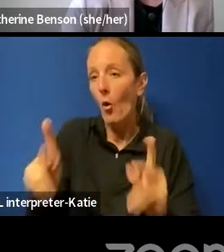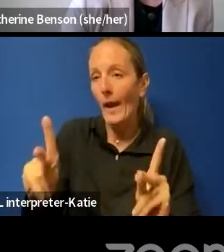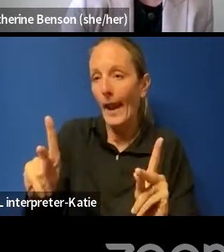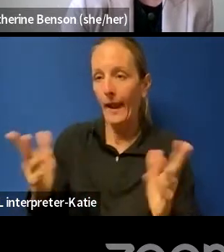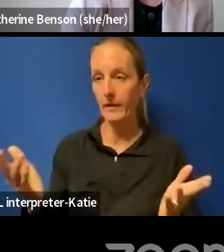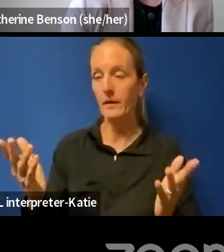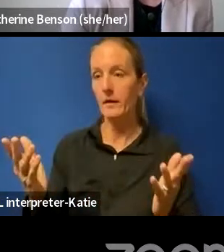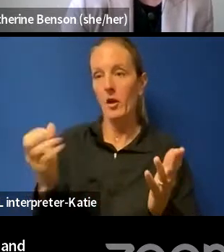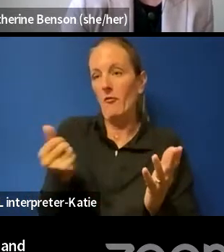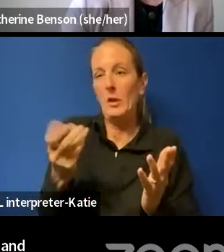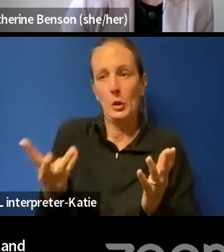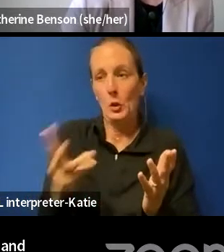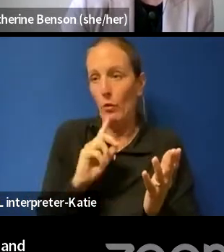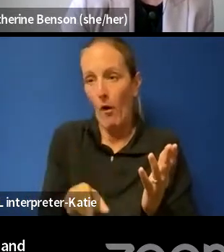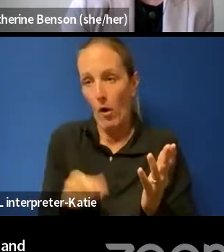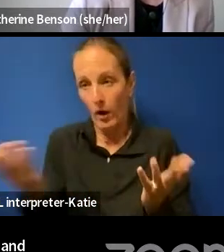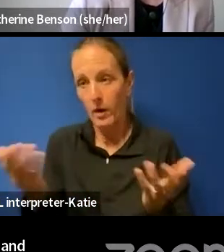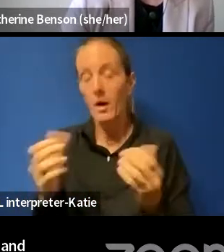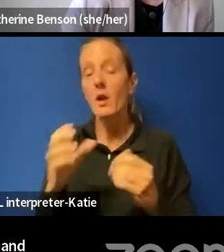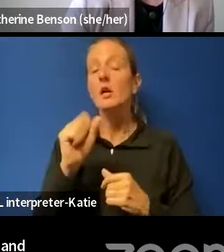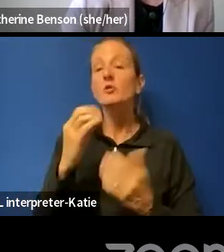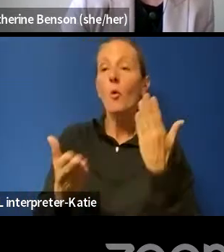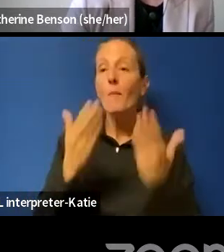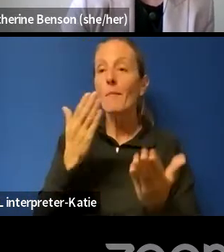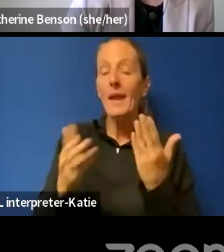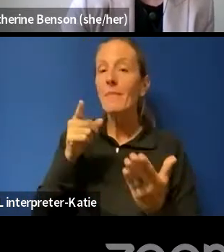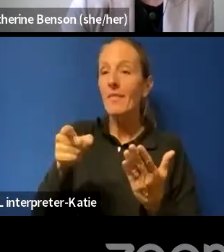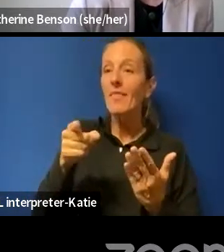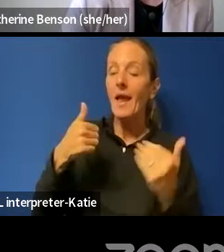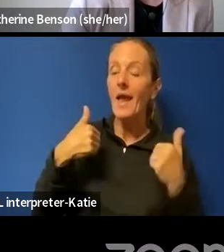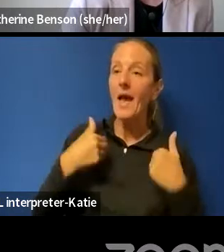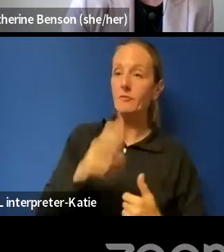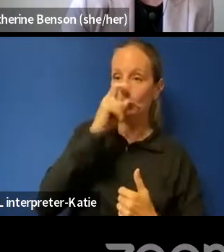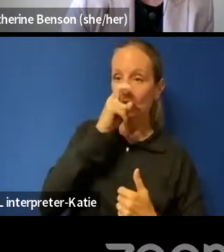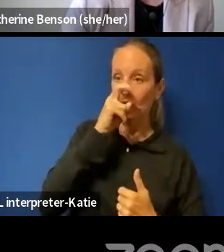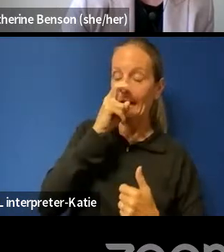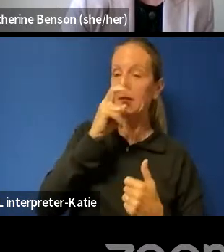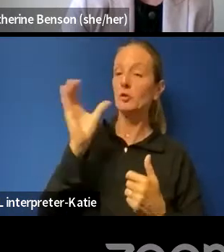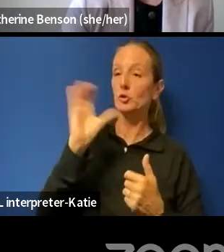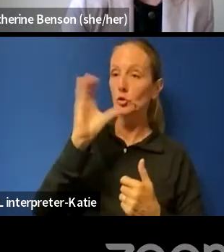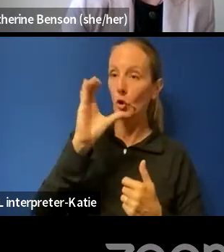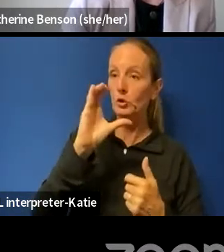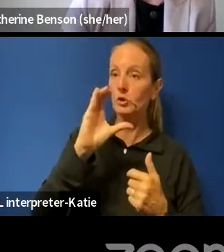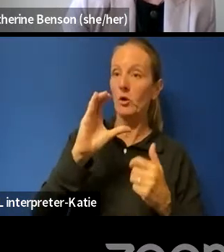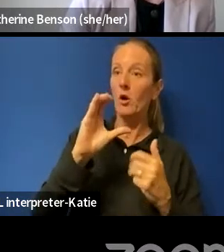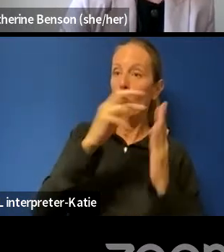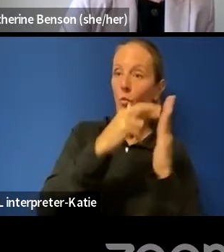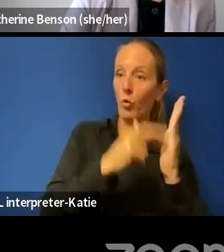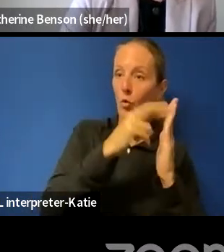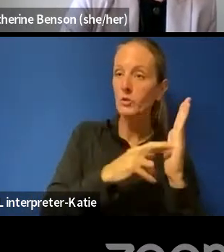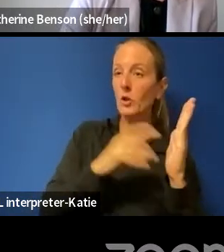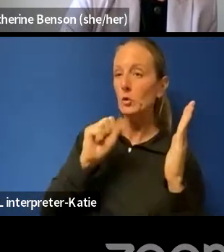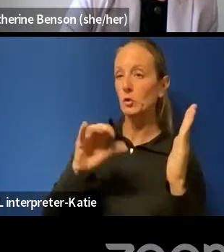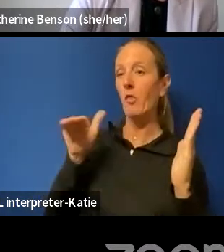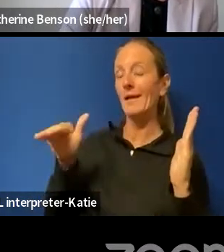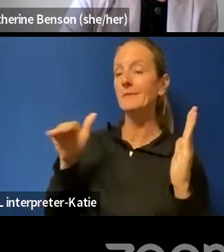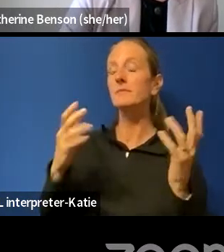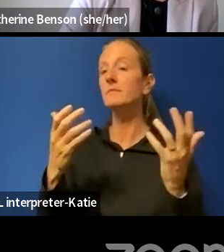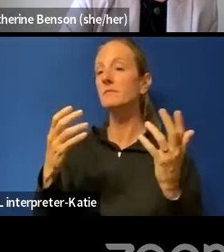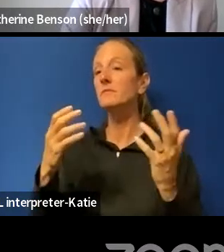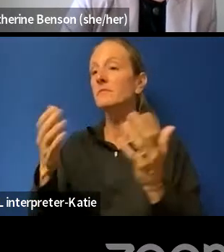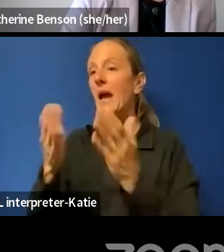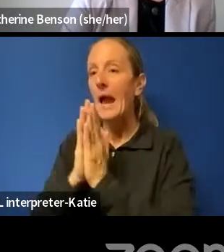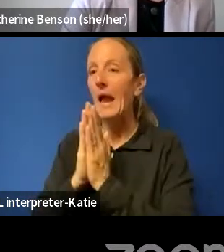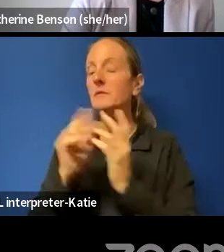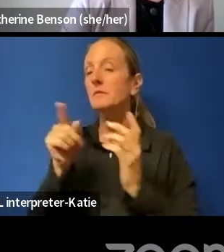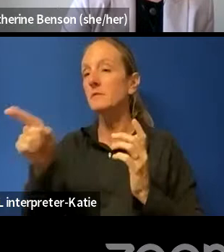police may not use teachers to get around their own very strict search parameters, and they can't ask a teacher or other school administrator to do a search